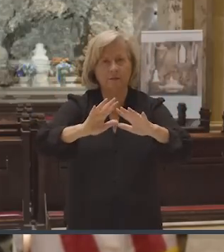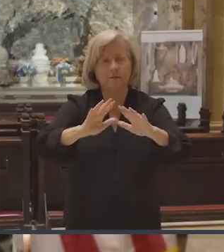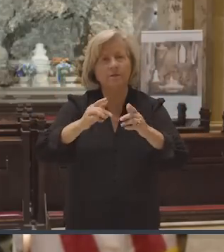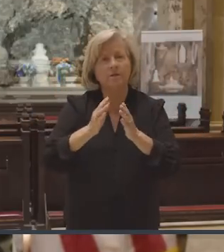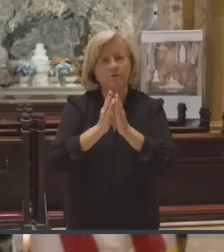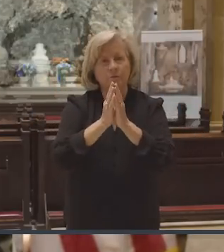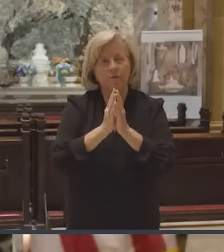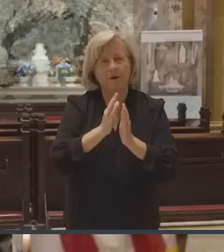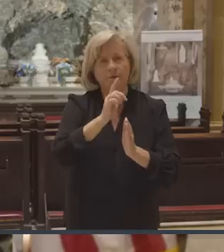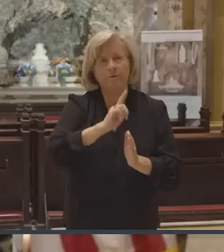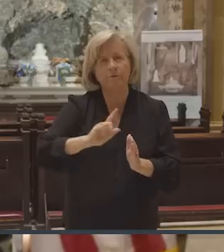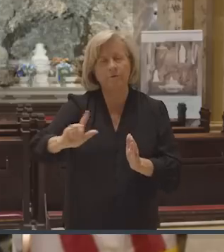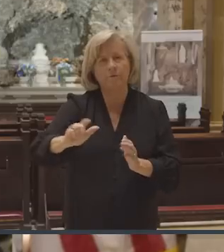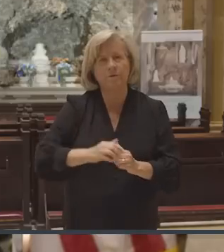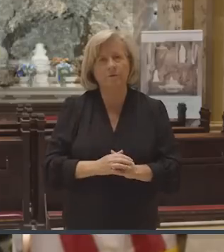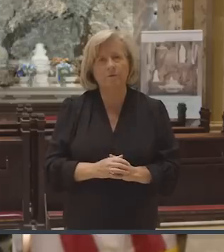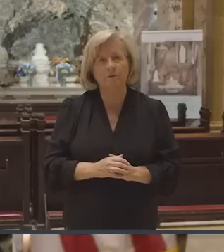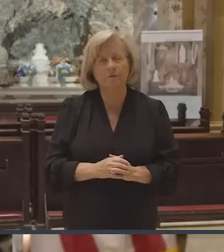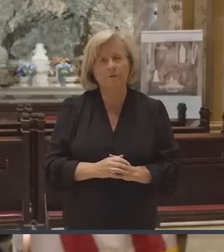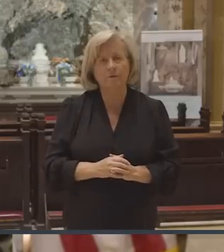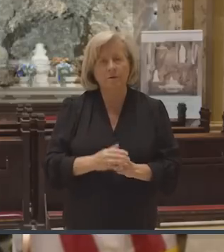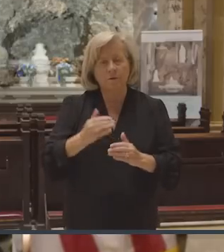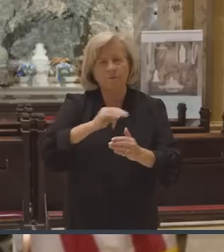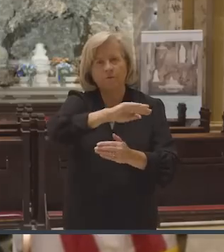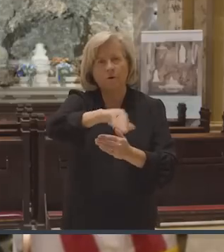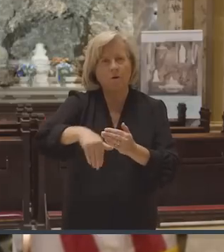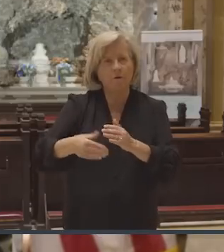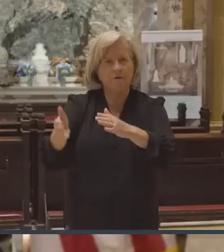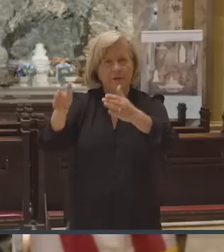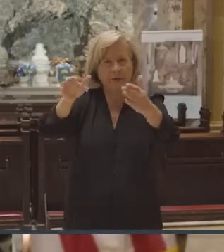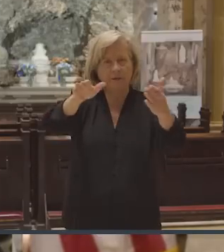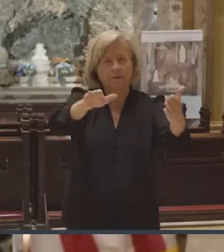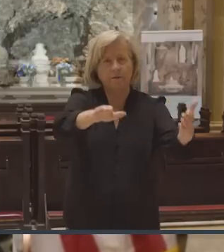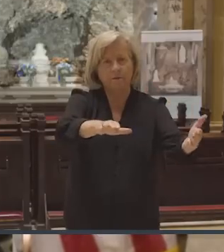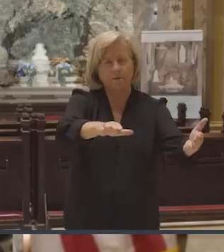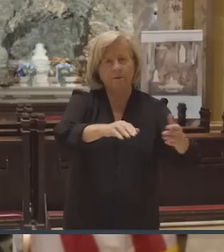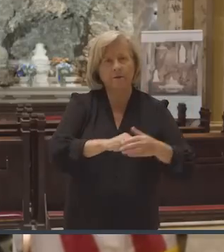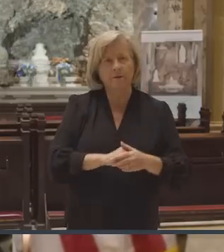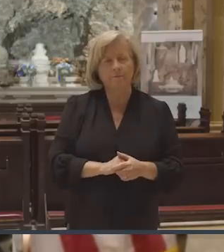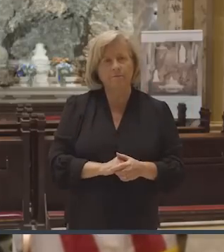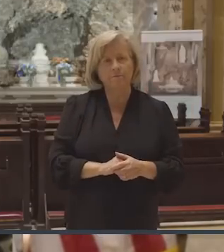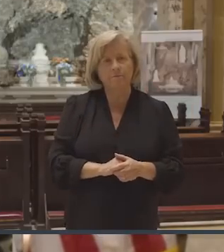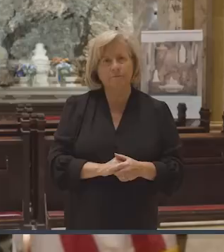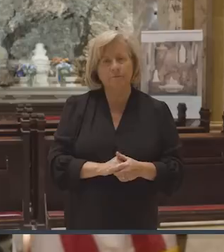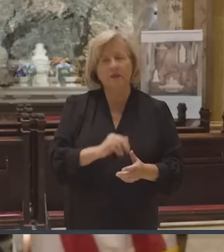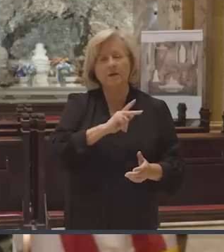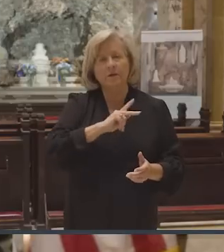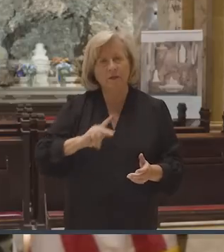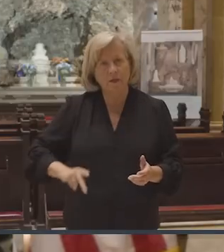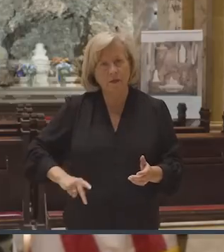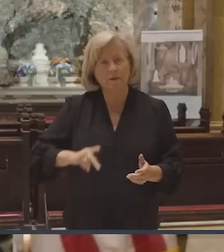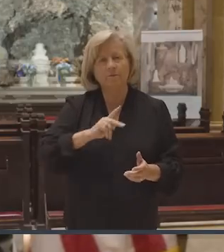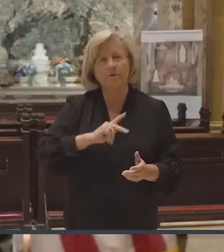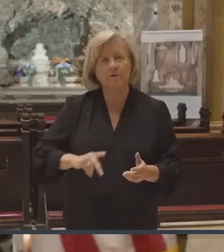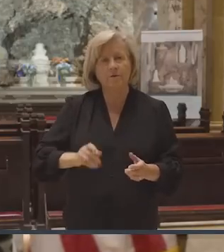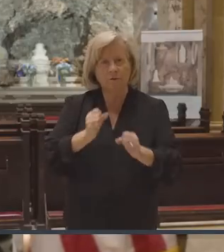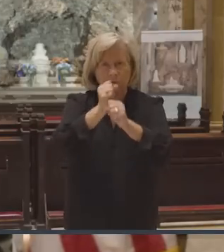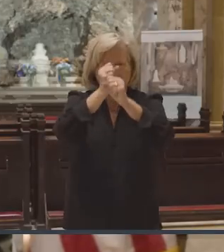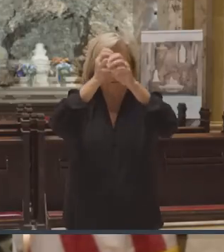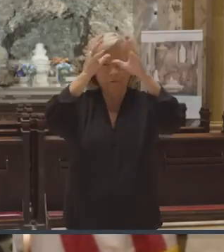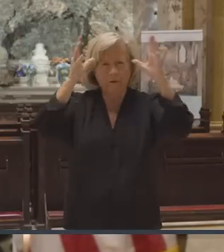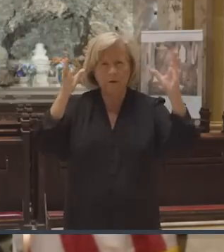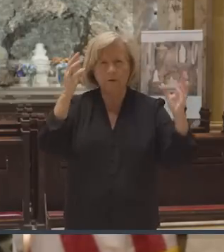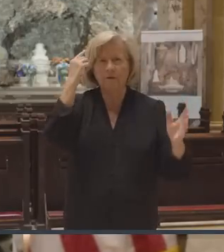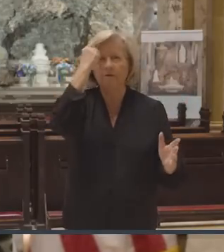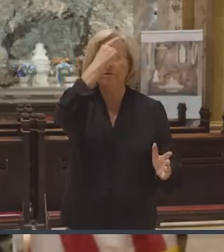Lord, hear our prayer. And for all the departed, may the King of Kings reveal his face